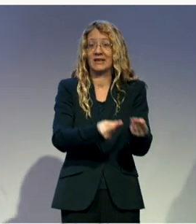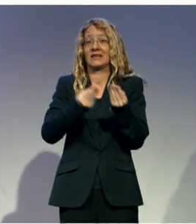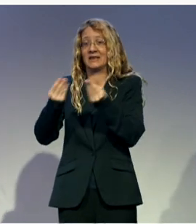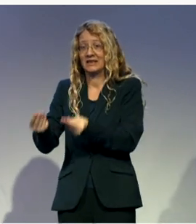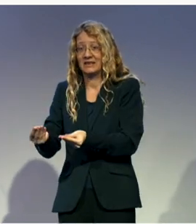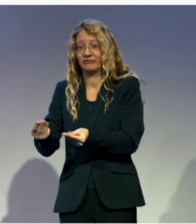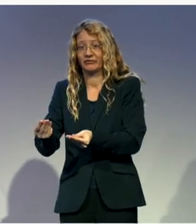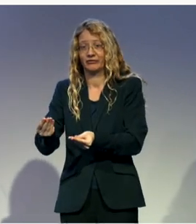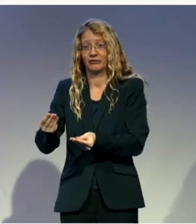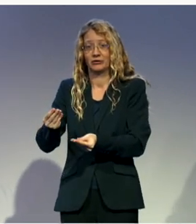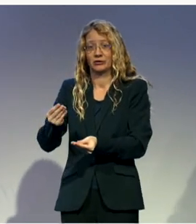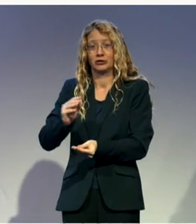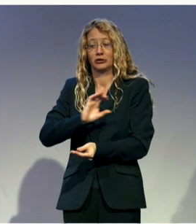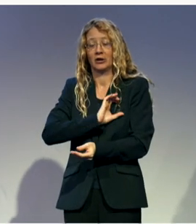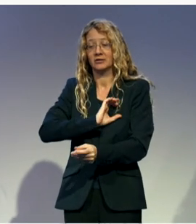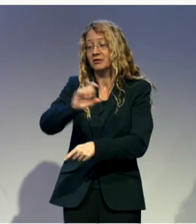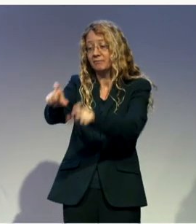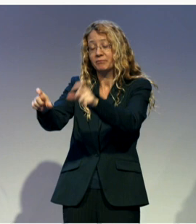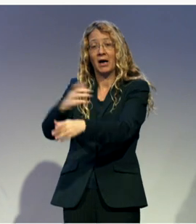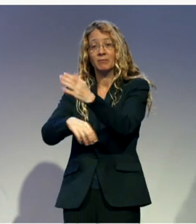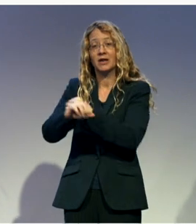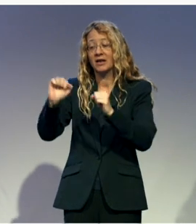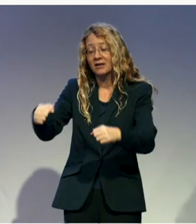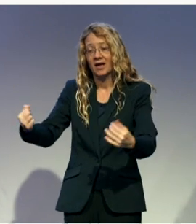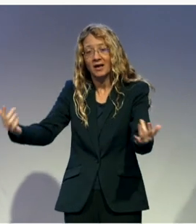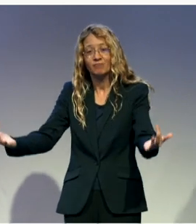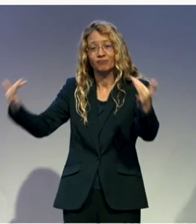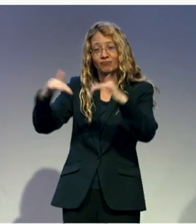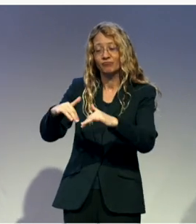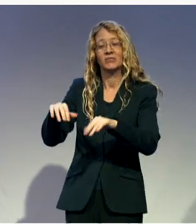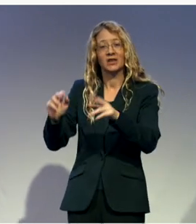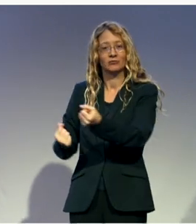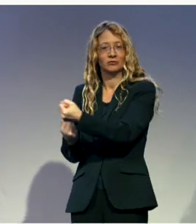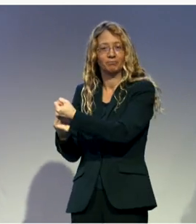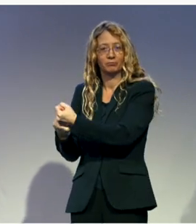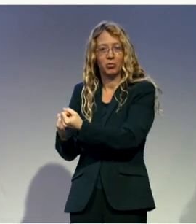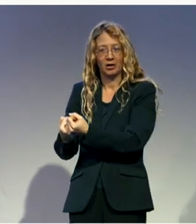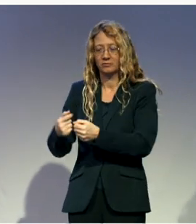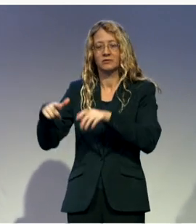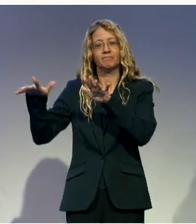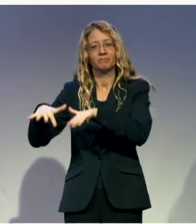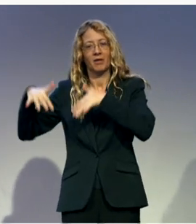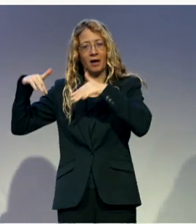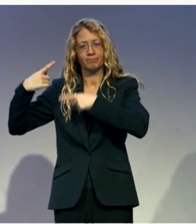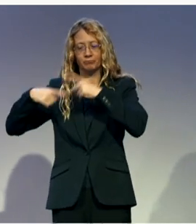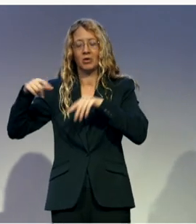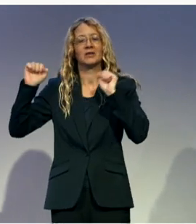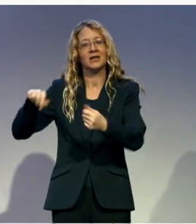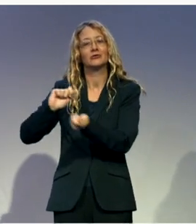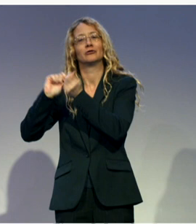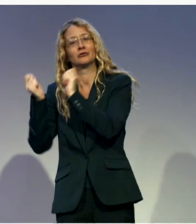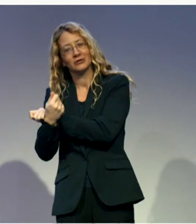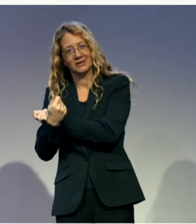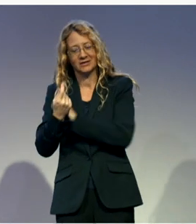to push the political parties and push for the enactment of the legislation disability friendly. So,